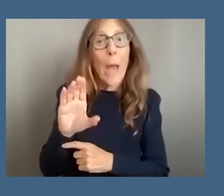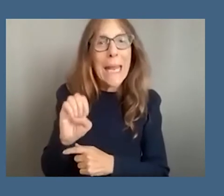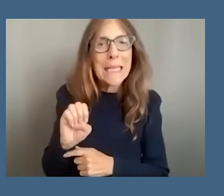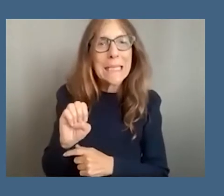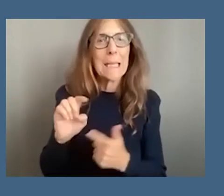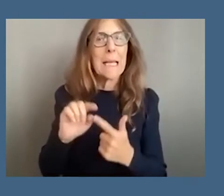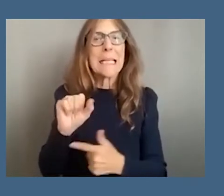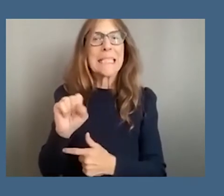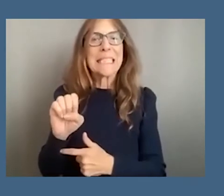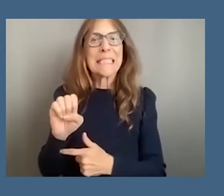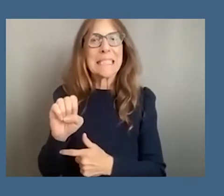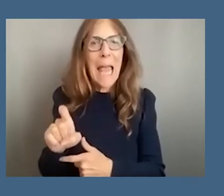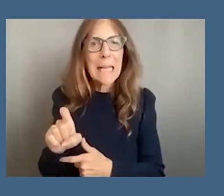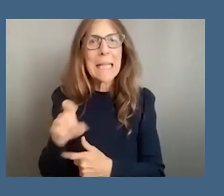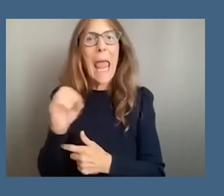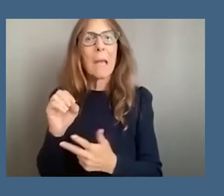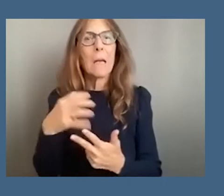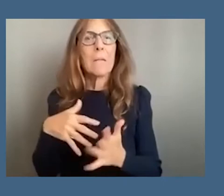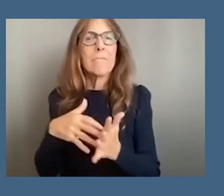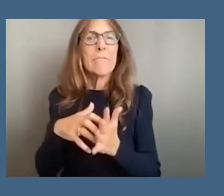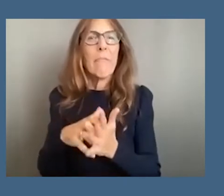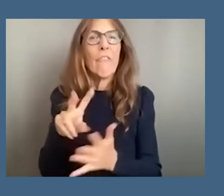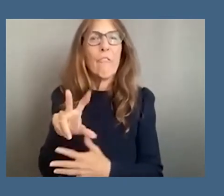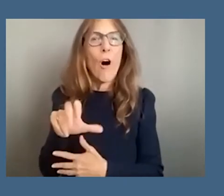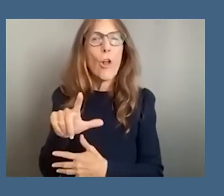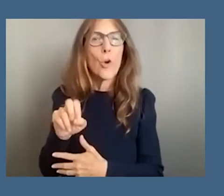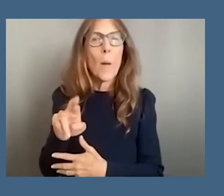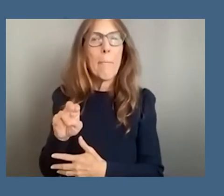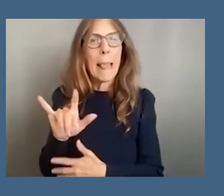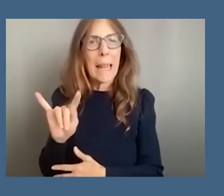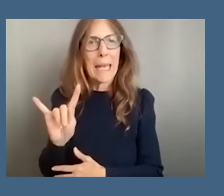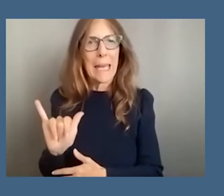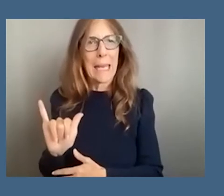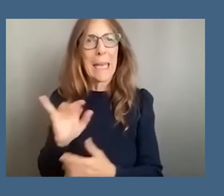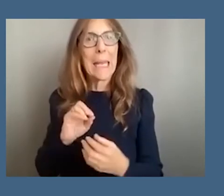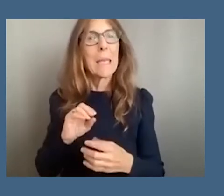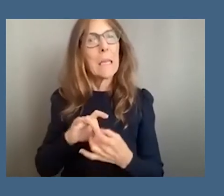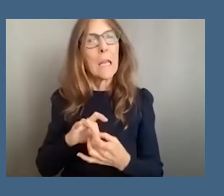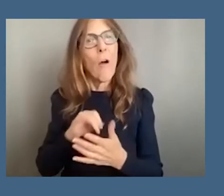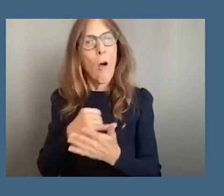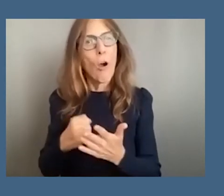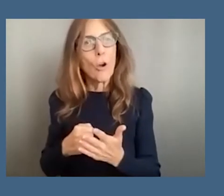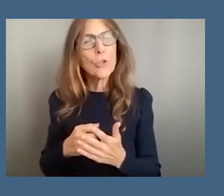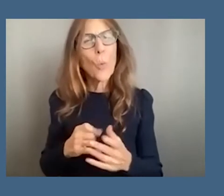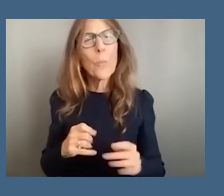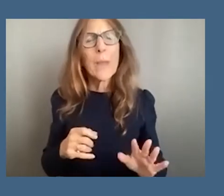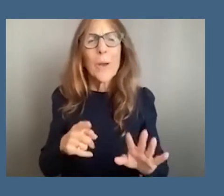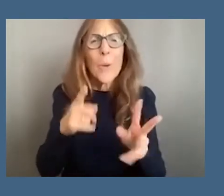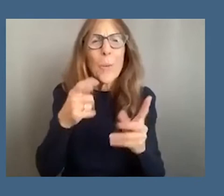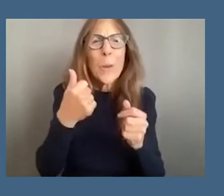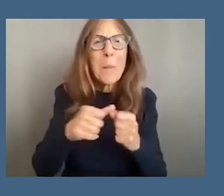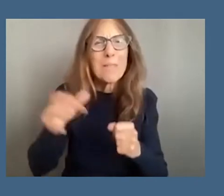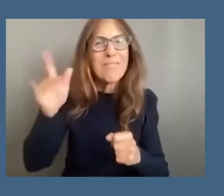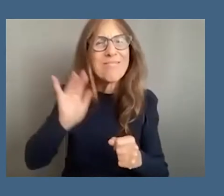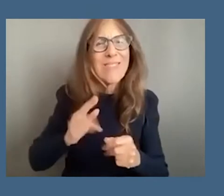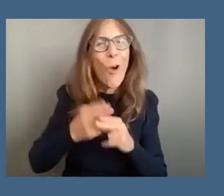in art and perhaps as a lead in um i want to think about um what were called the freak shows right